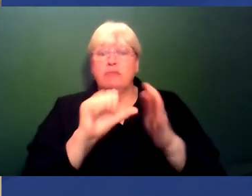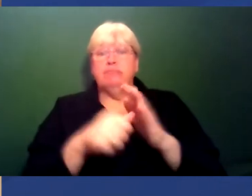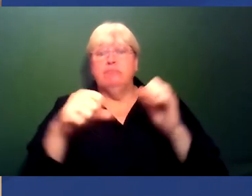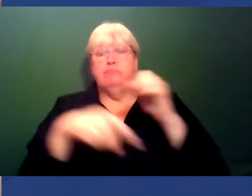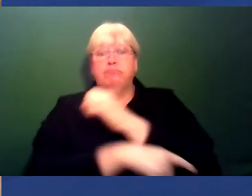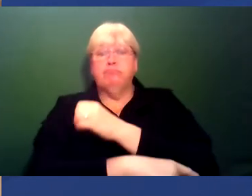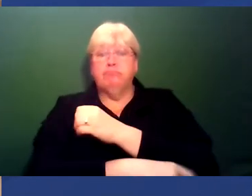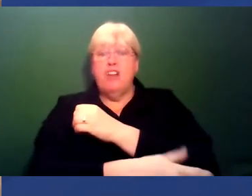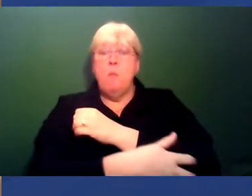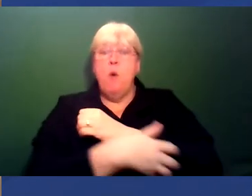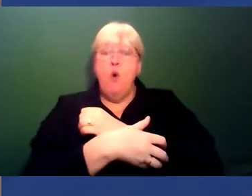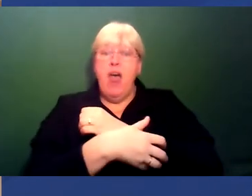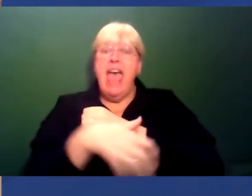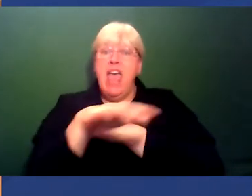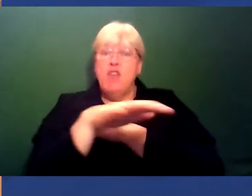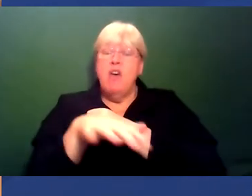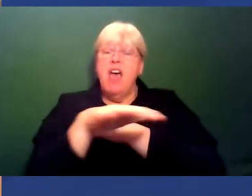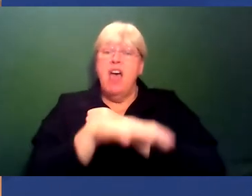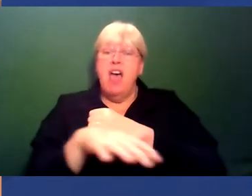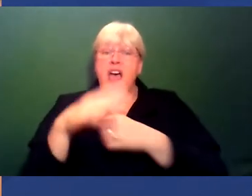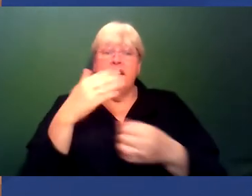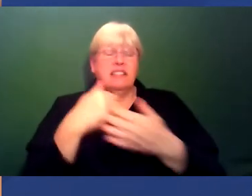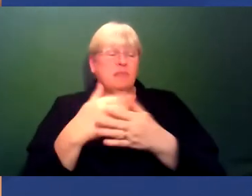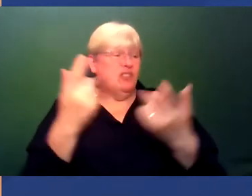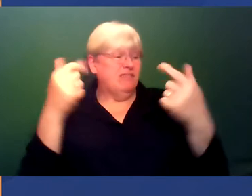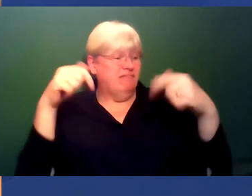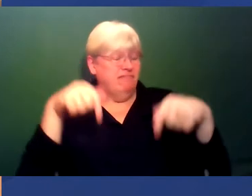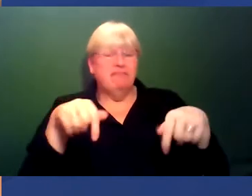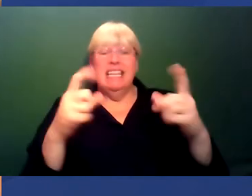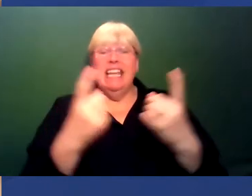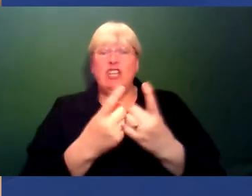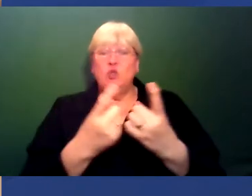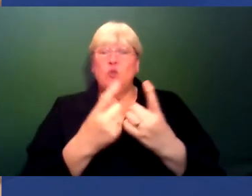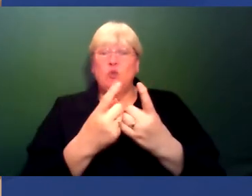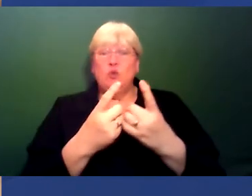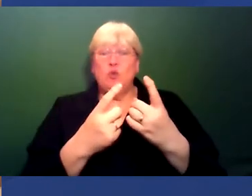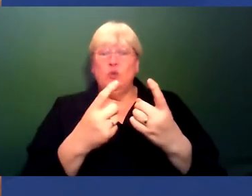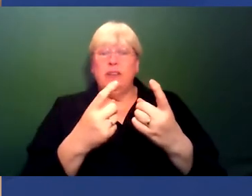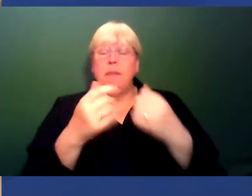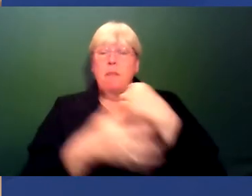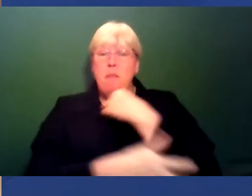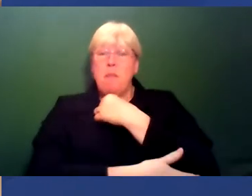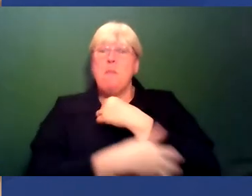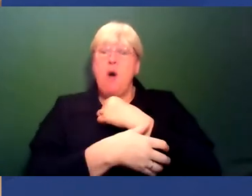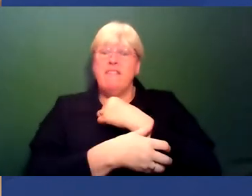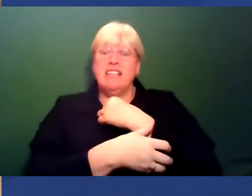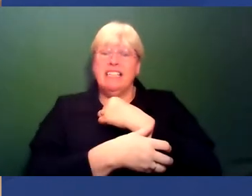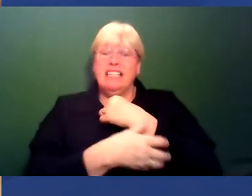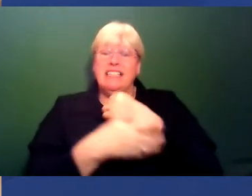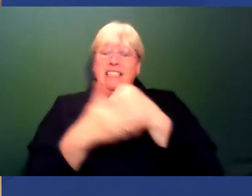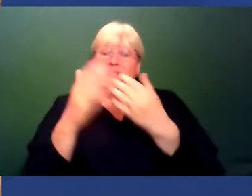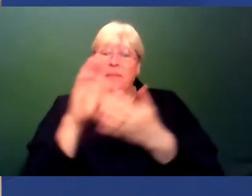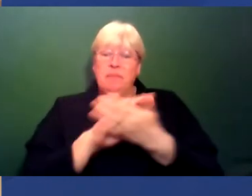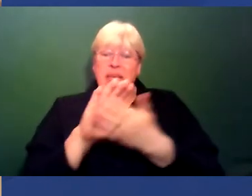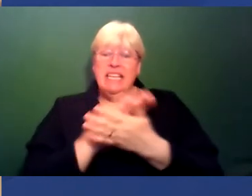areas. Because of this intersectional issue that poverty is also common to being black